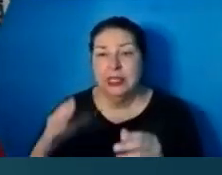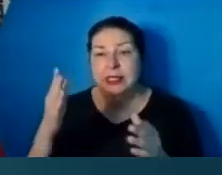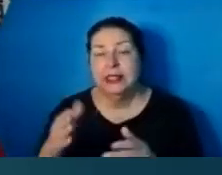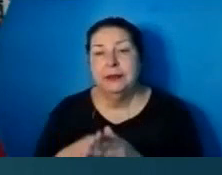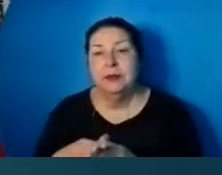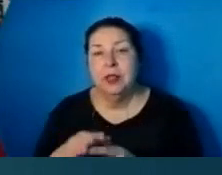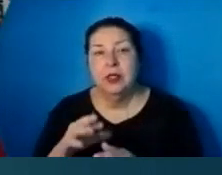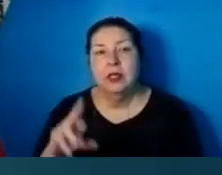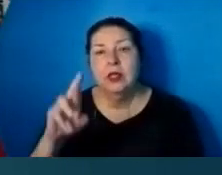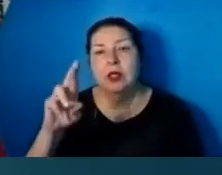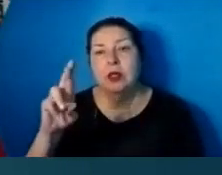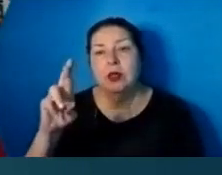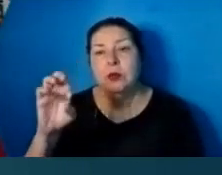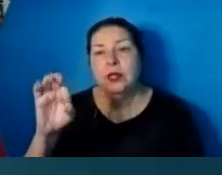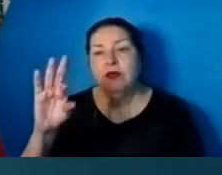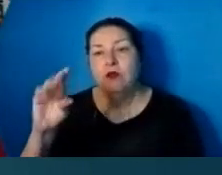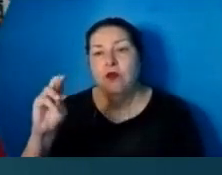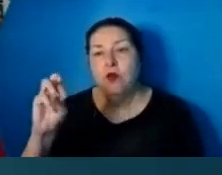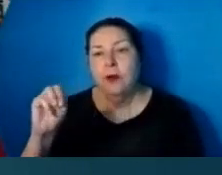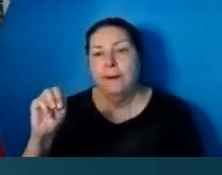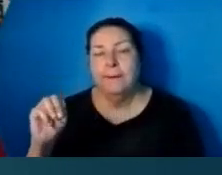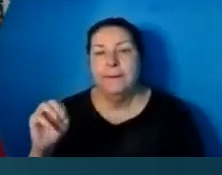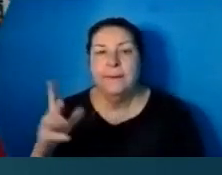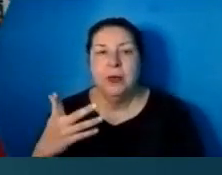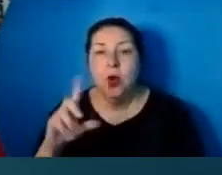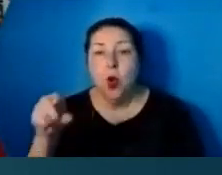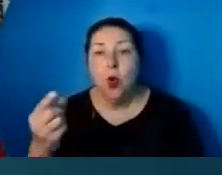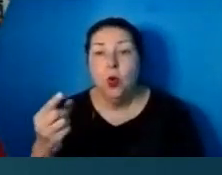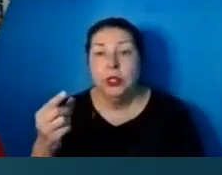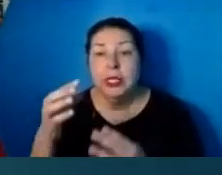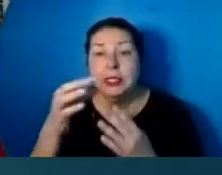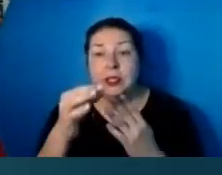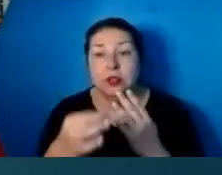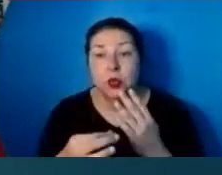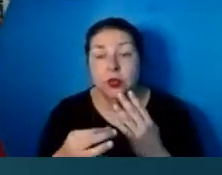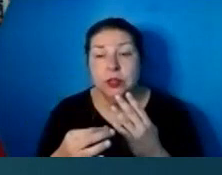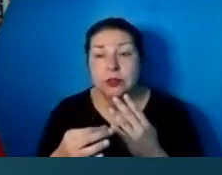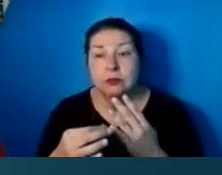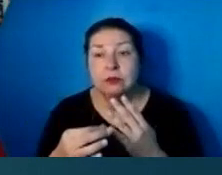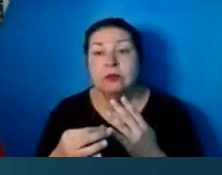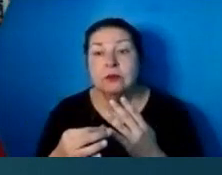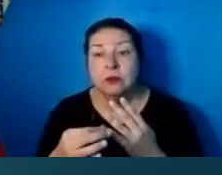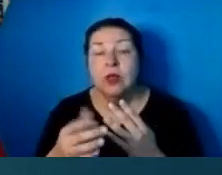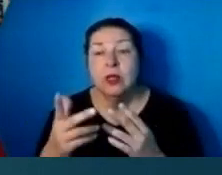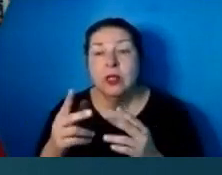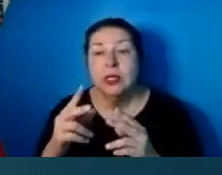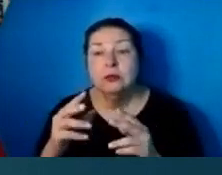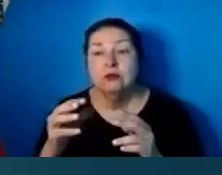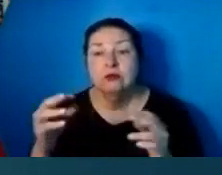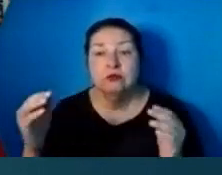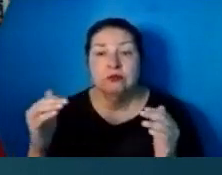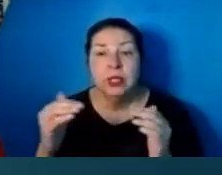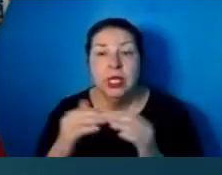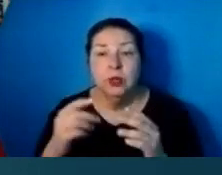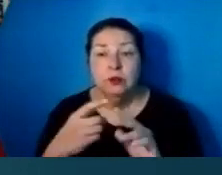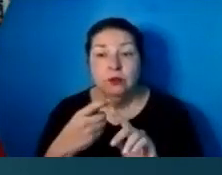says only the elect justified from the beginning, but